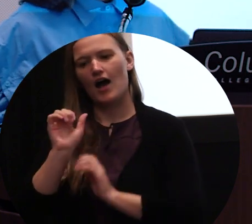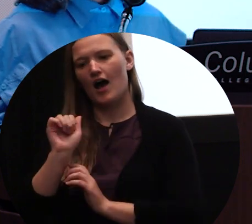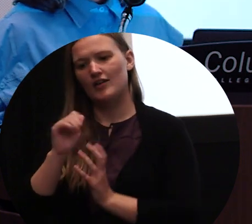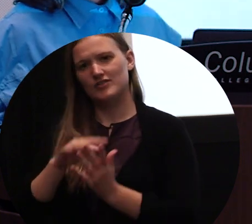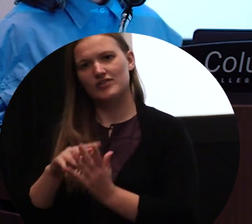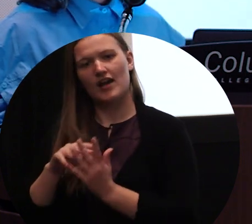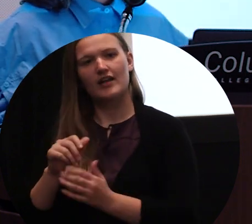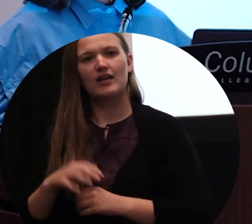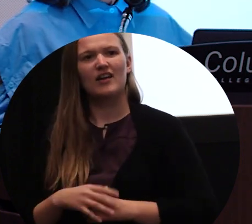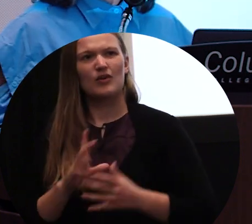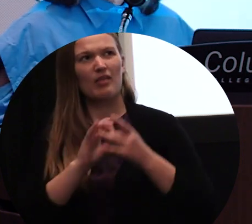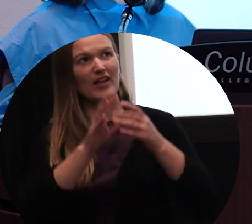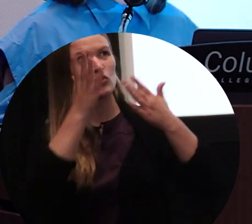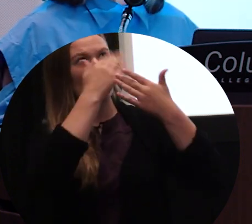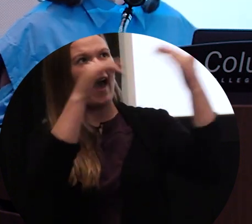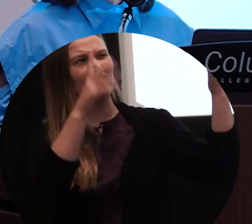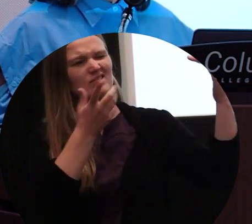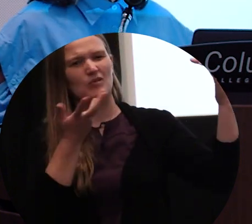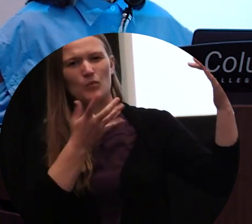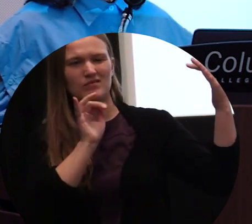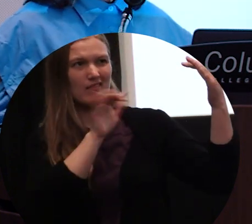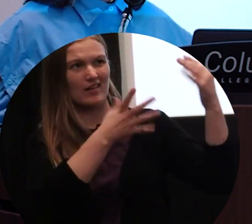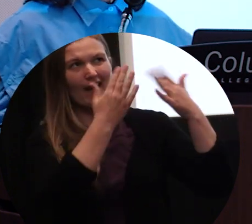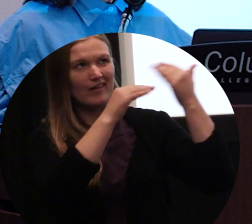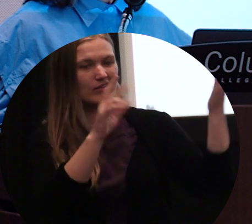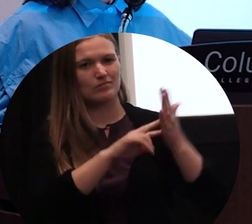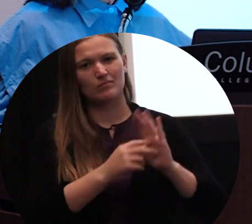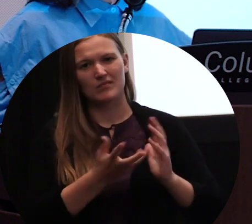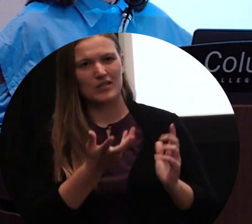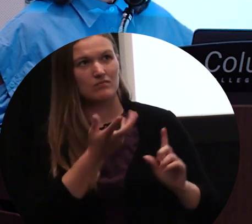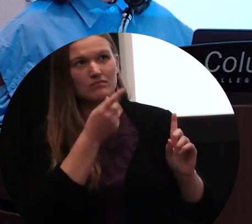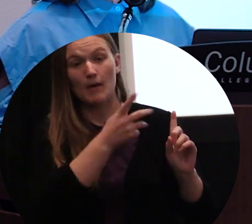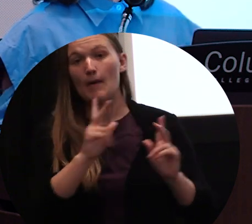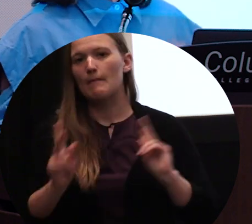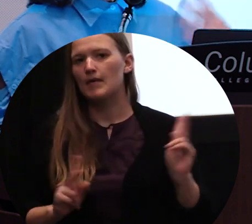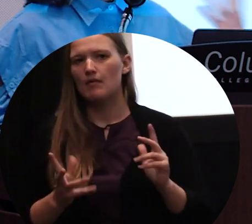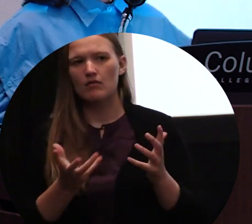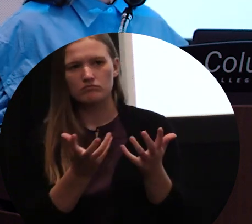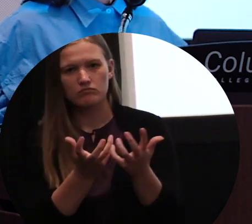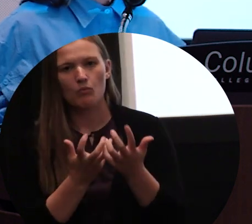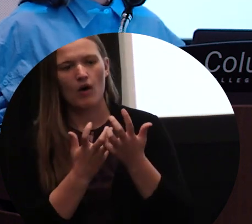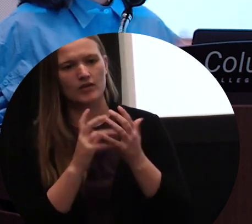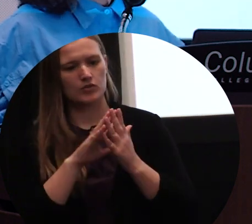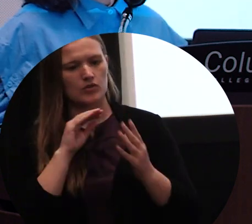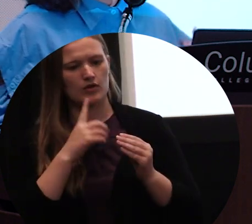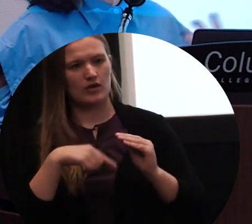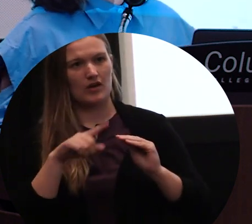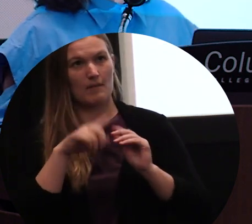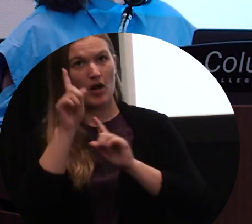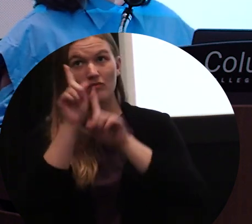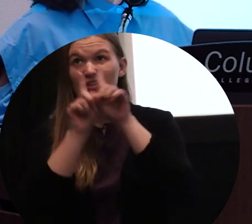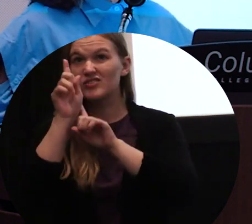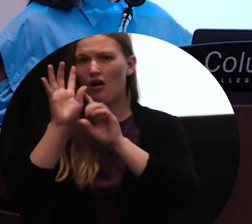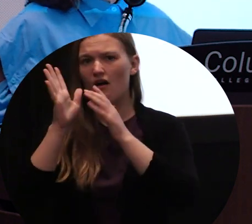really connected to this idea of heaven, and like, what is heaven, and people's desires to learn something about the stars, or